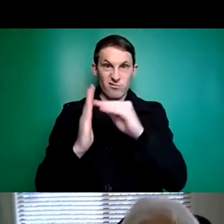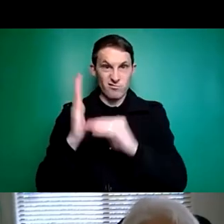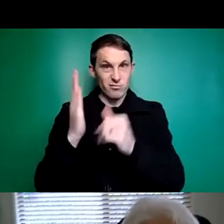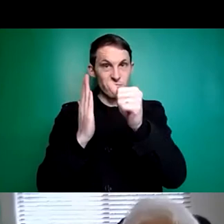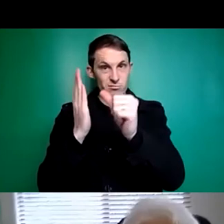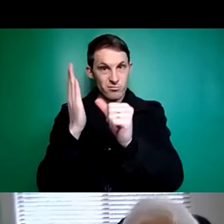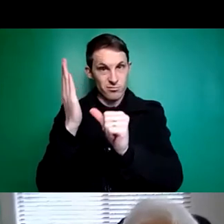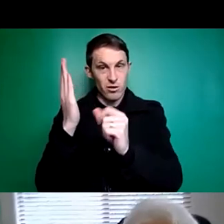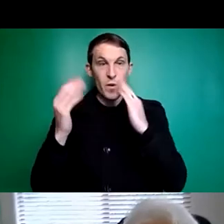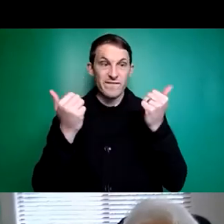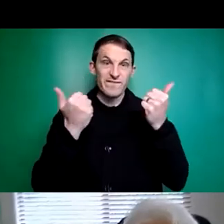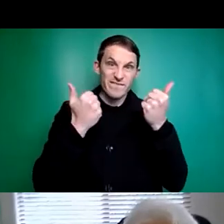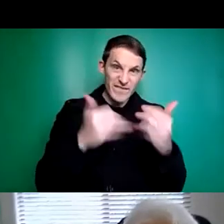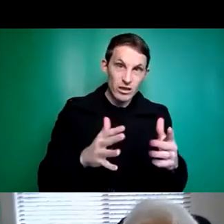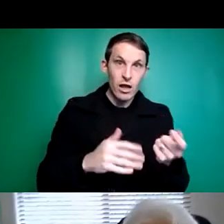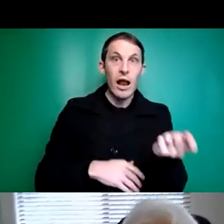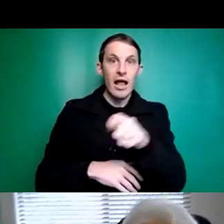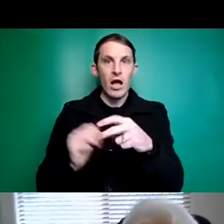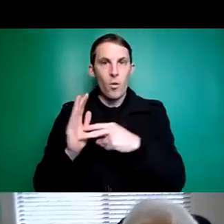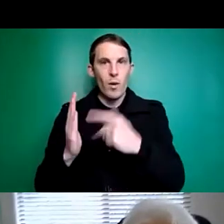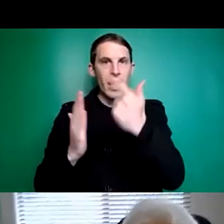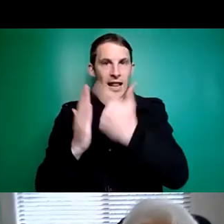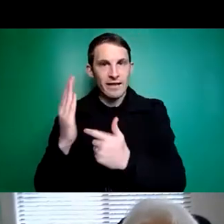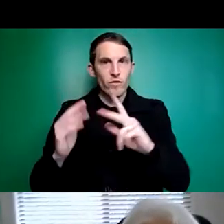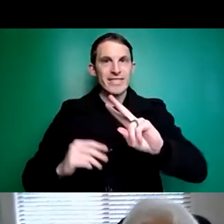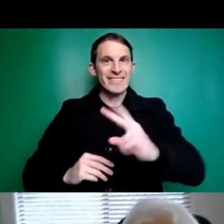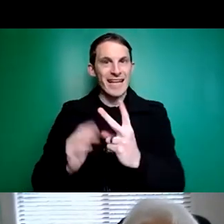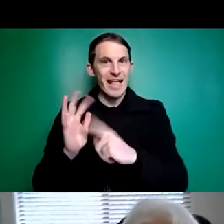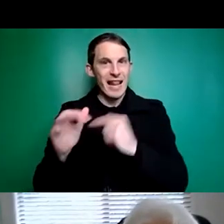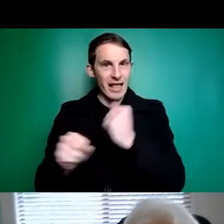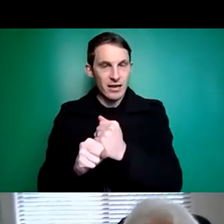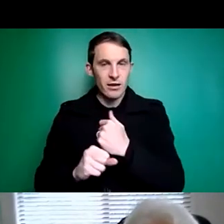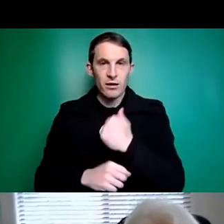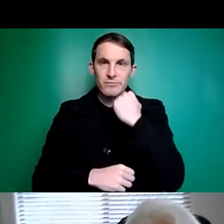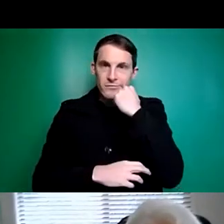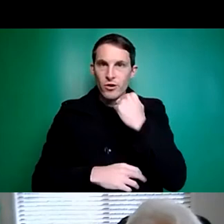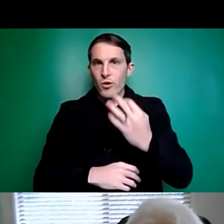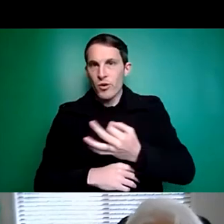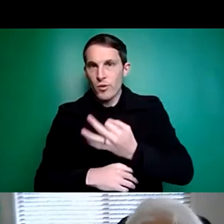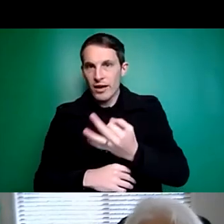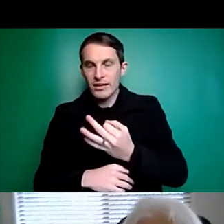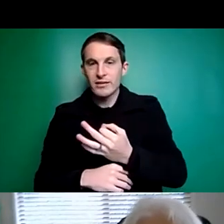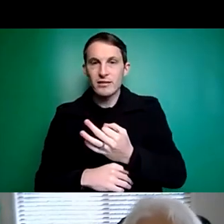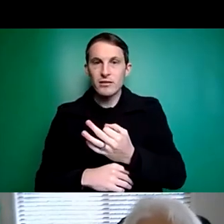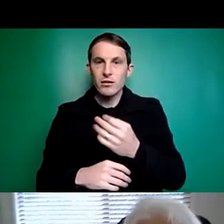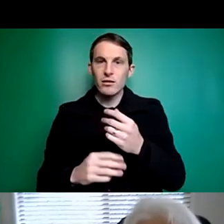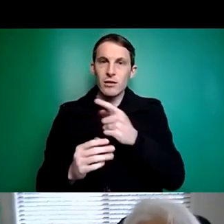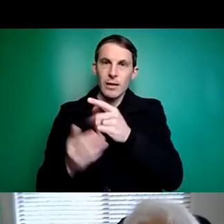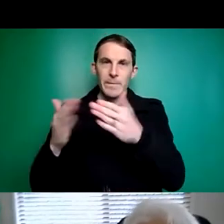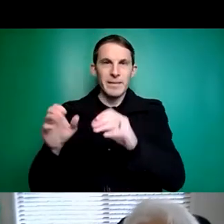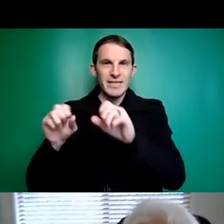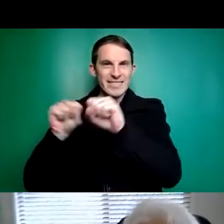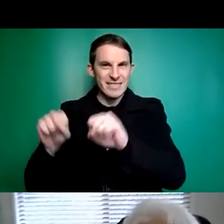will be done. I think what this inequity means for me more than anything else is I feel so